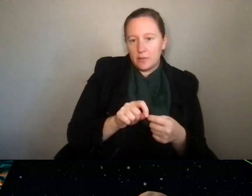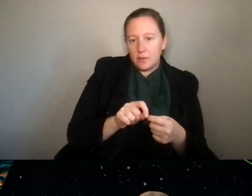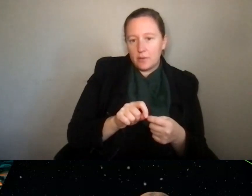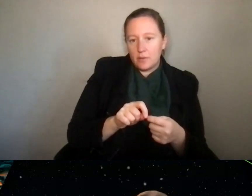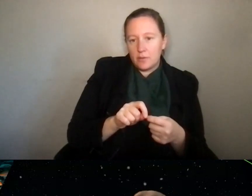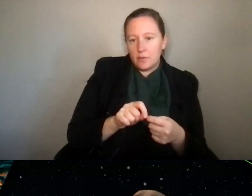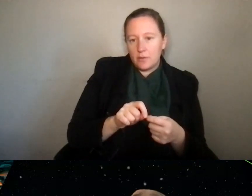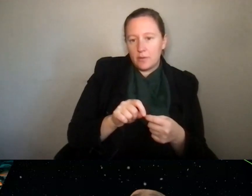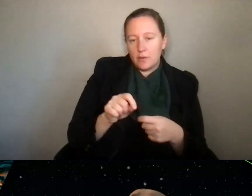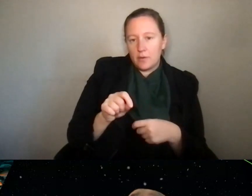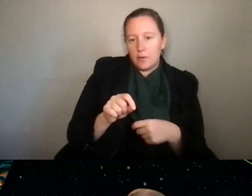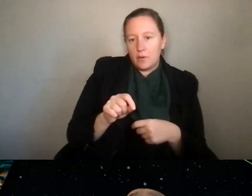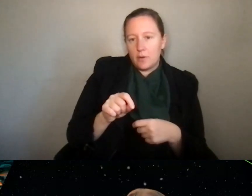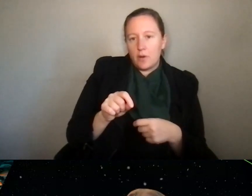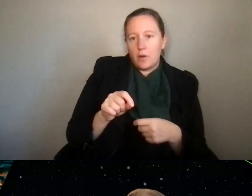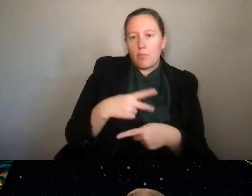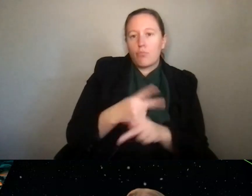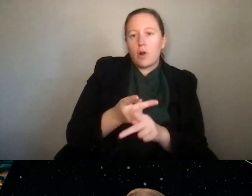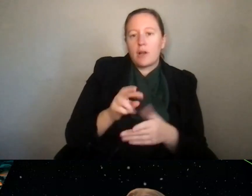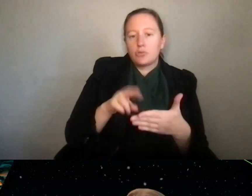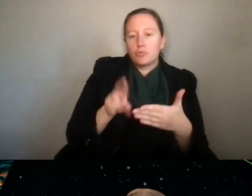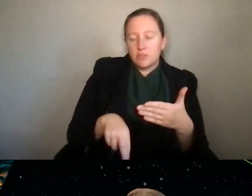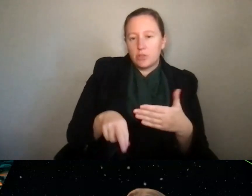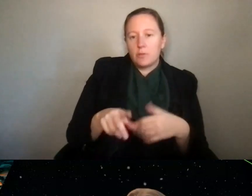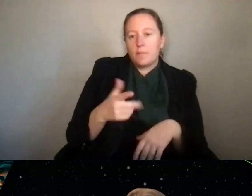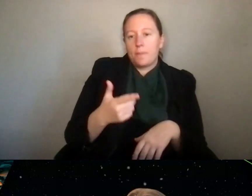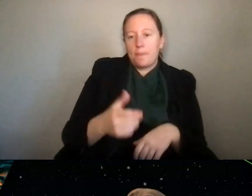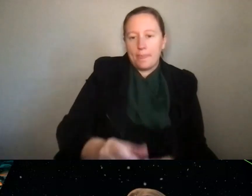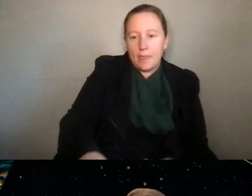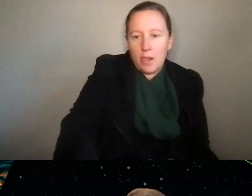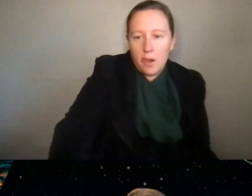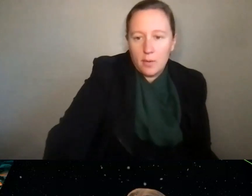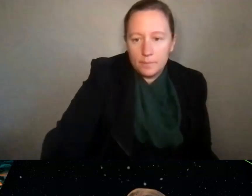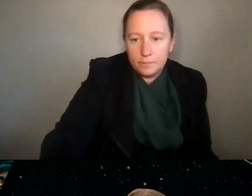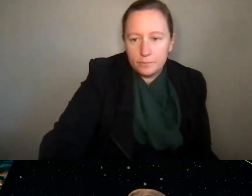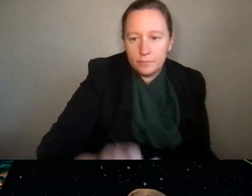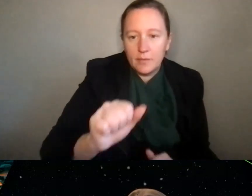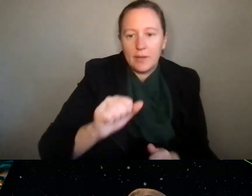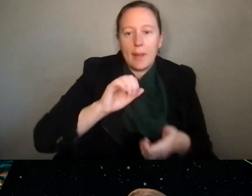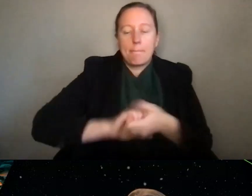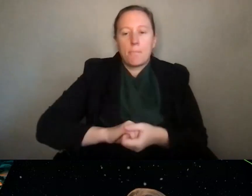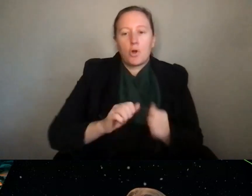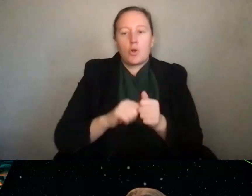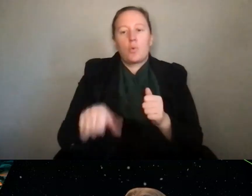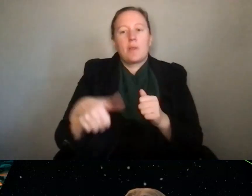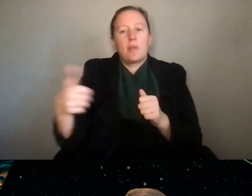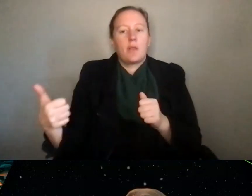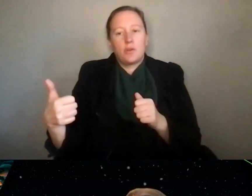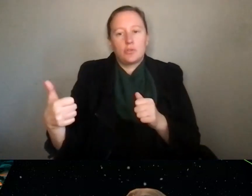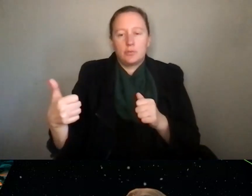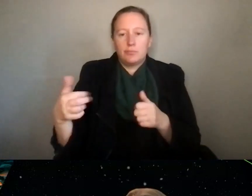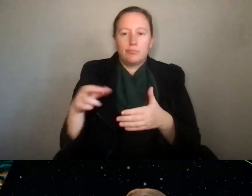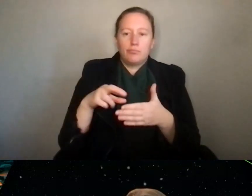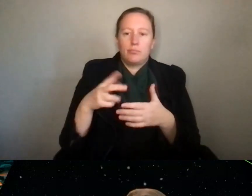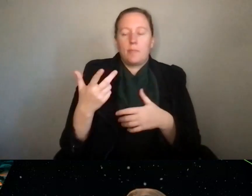result that it is. Now, person could partner with others and maybe as an outcome of